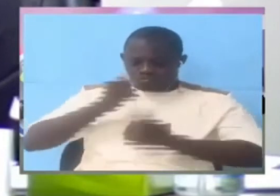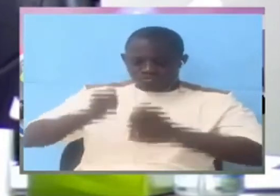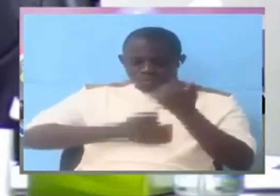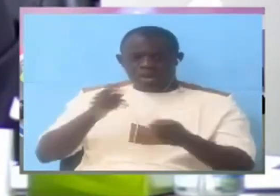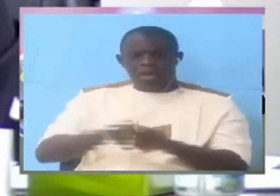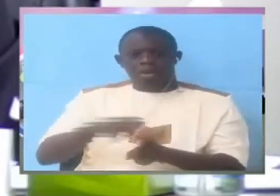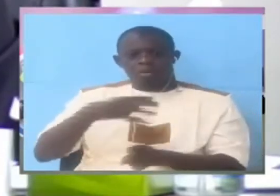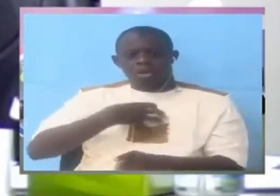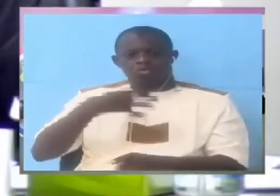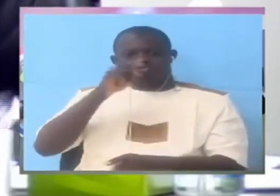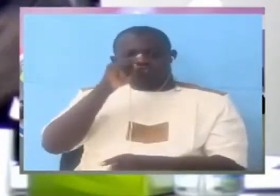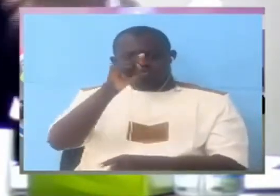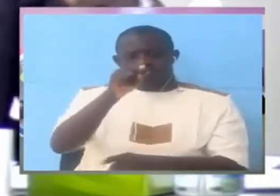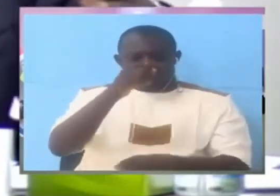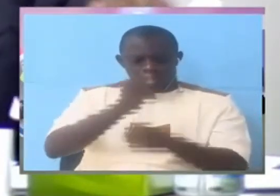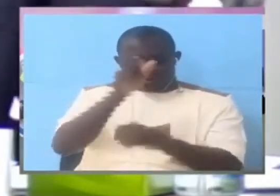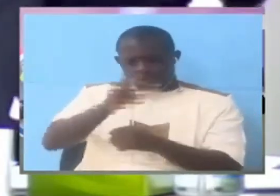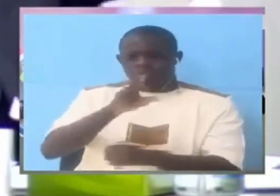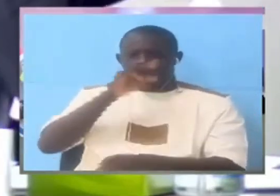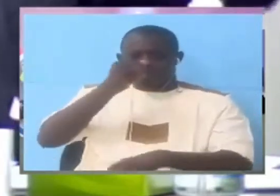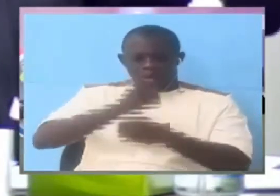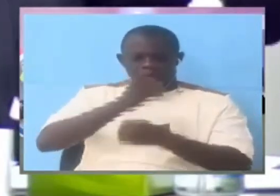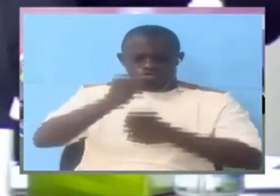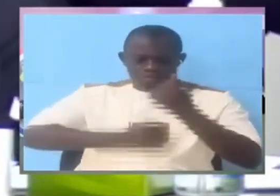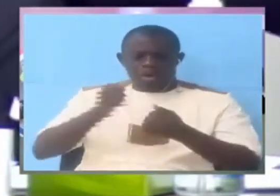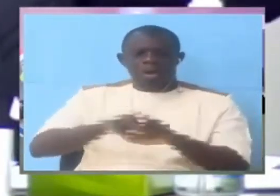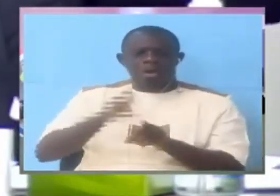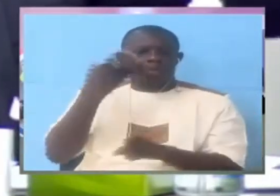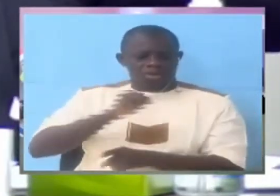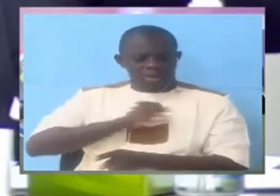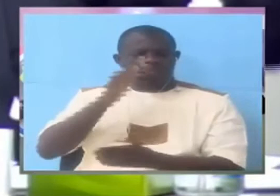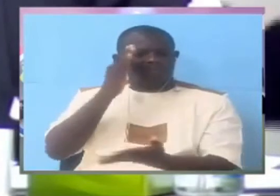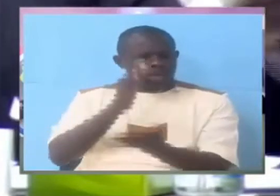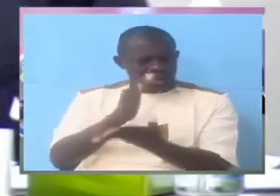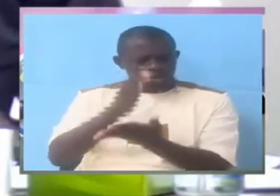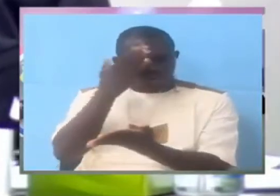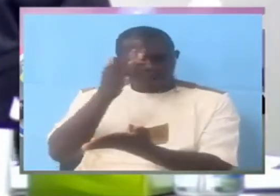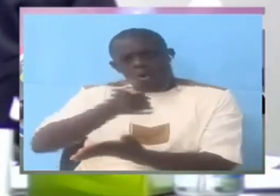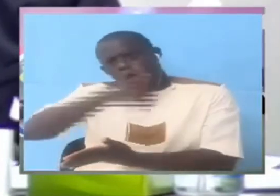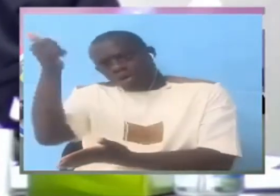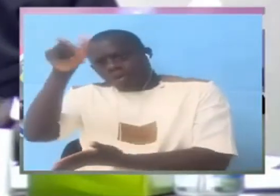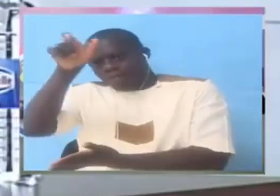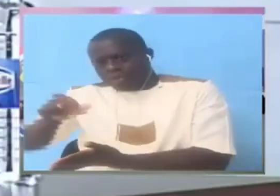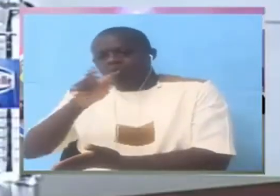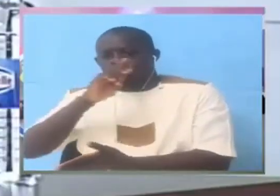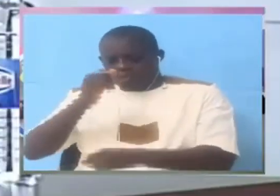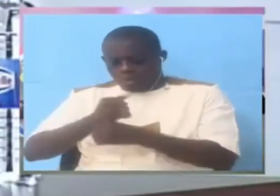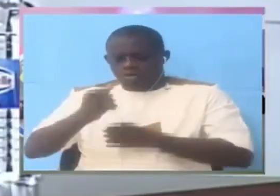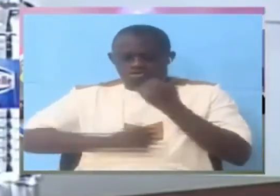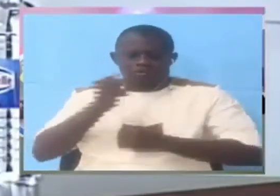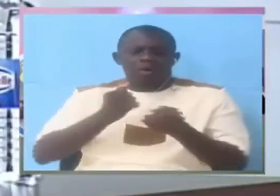his victimizer when he knows that it's another person who victimized him why